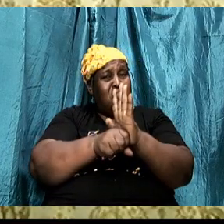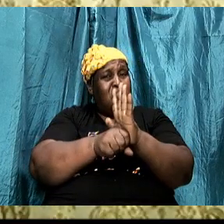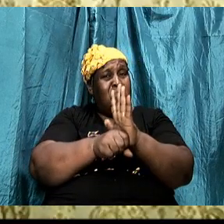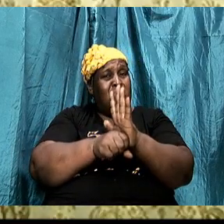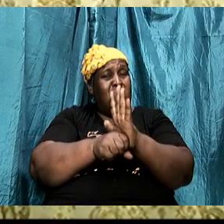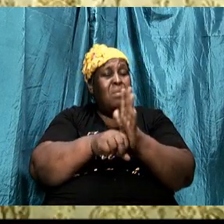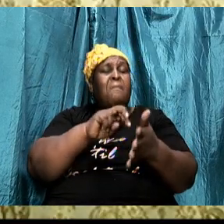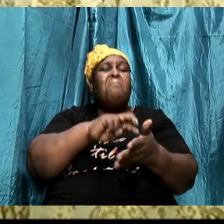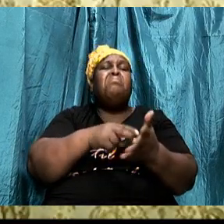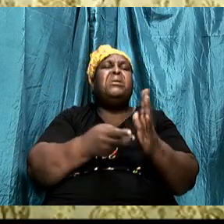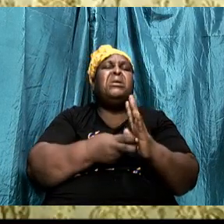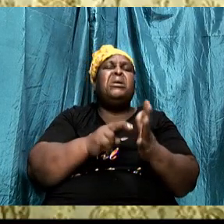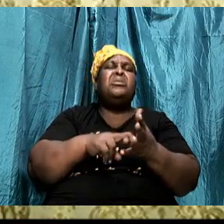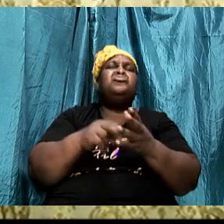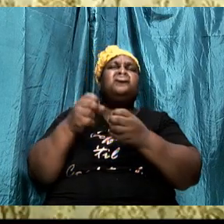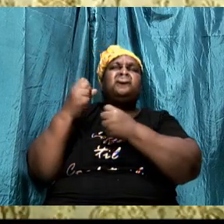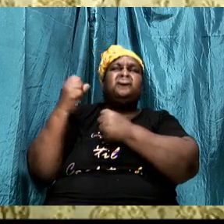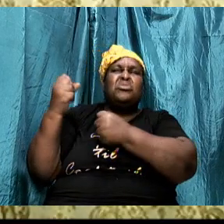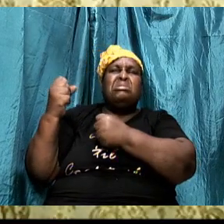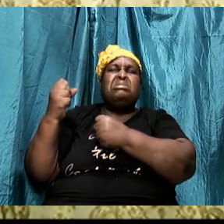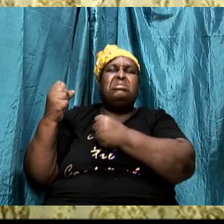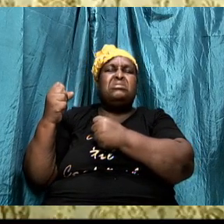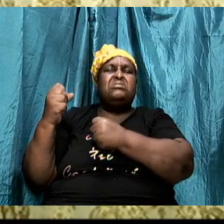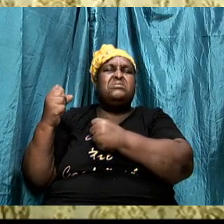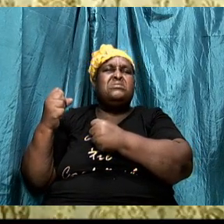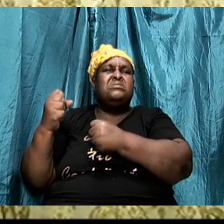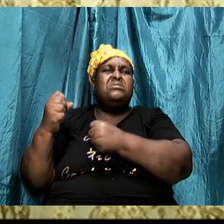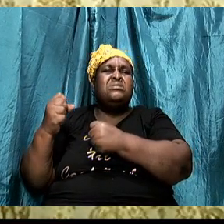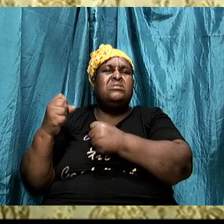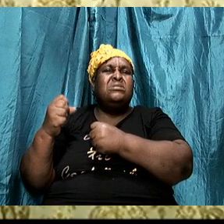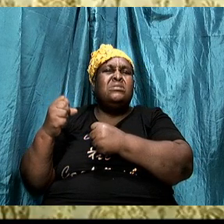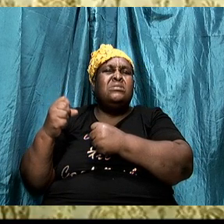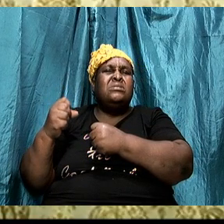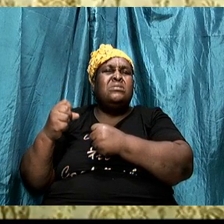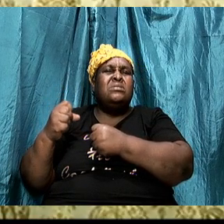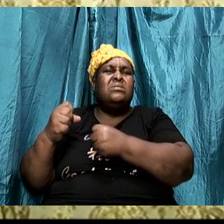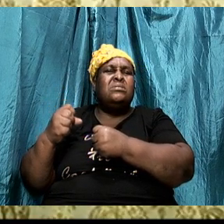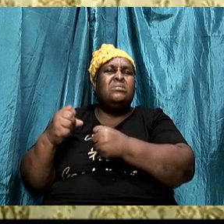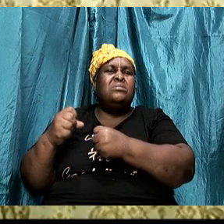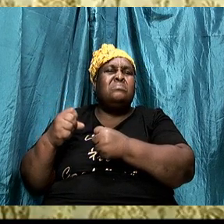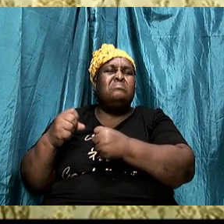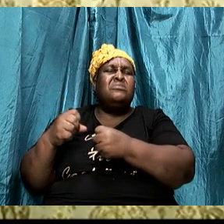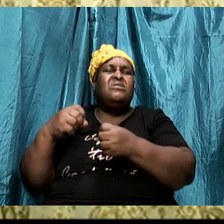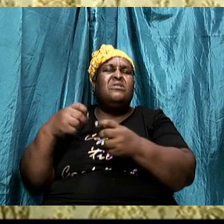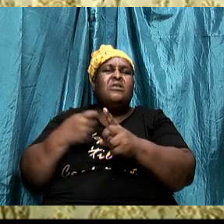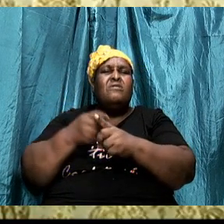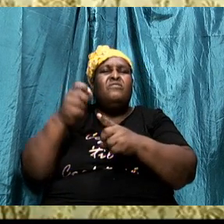right as rendered in the new English translation.